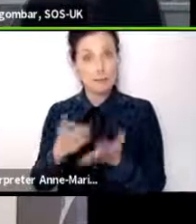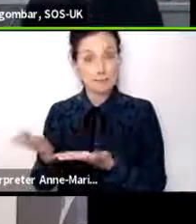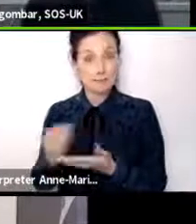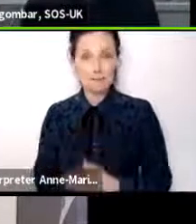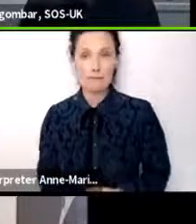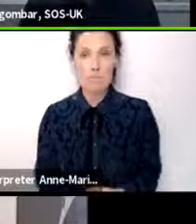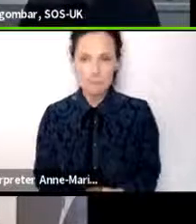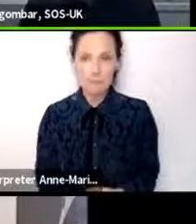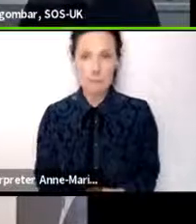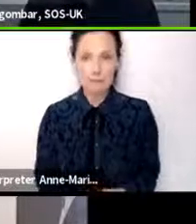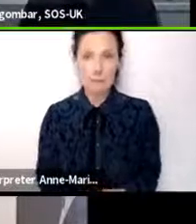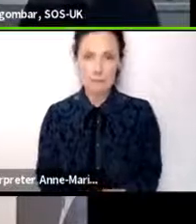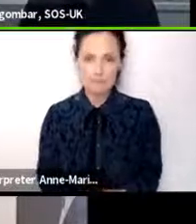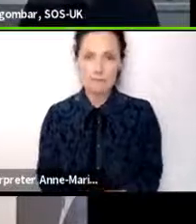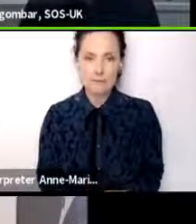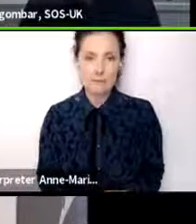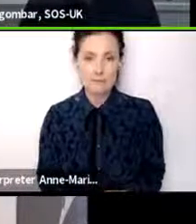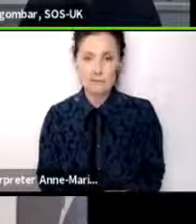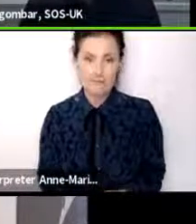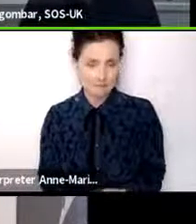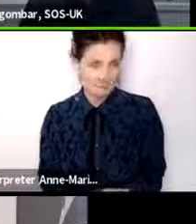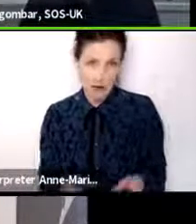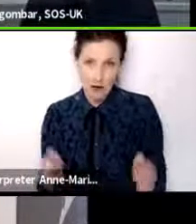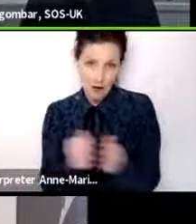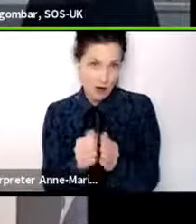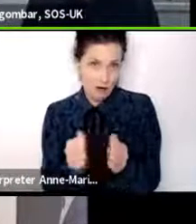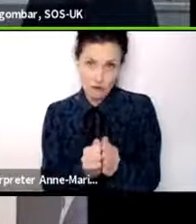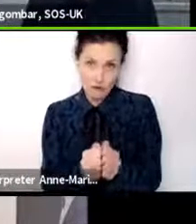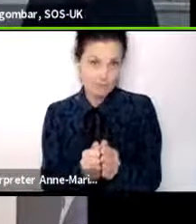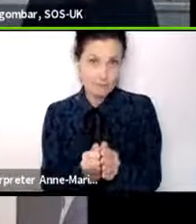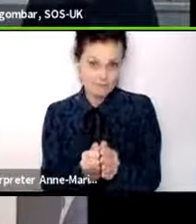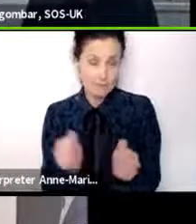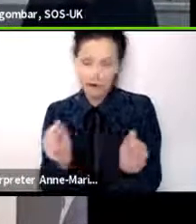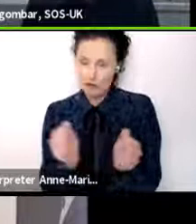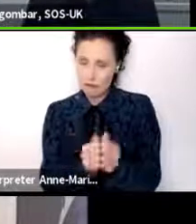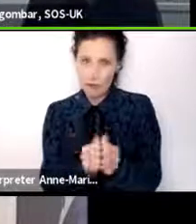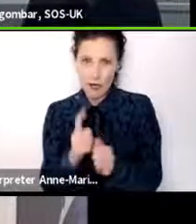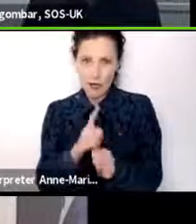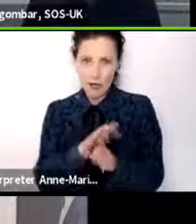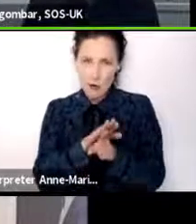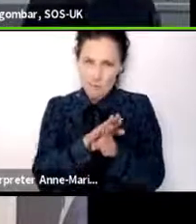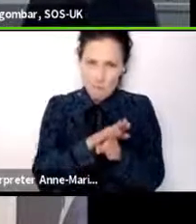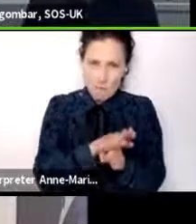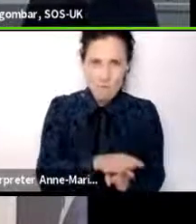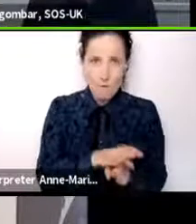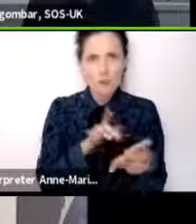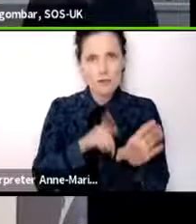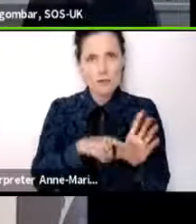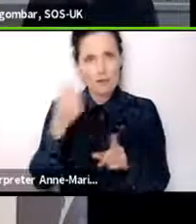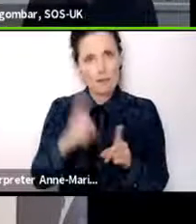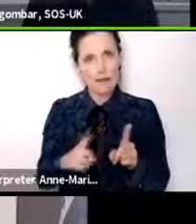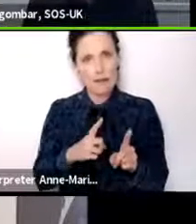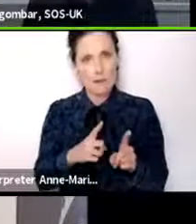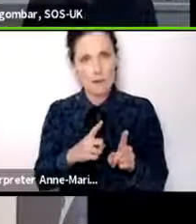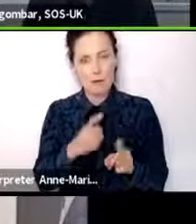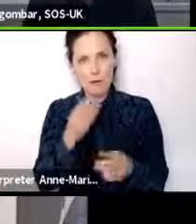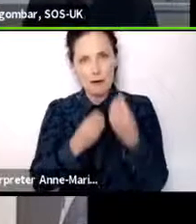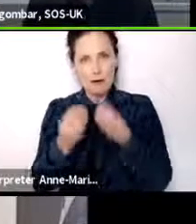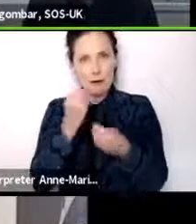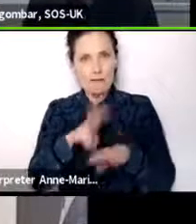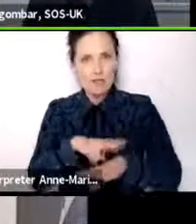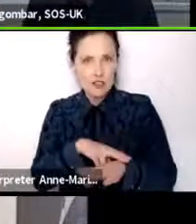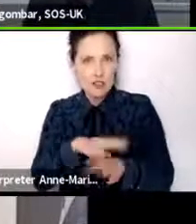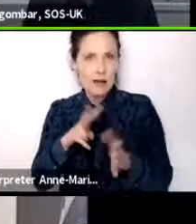Thanks. Yeah, and I agree with that, Kevin. I don't think you should force this on young people, but I think the way to do it is build into the education